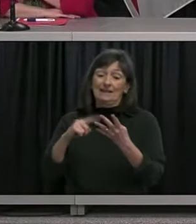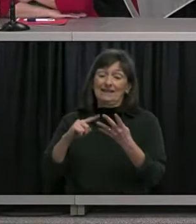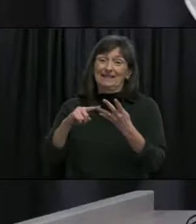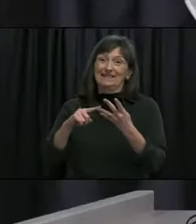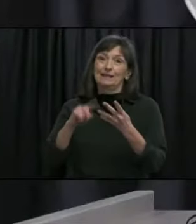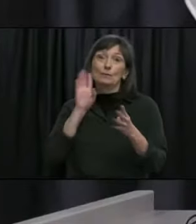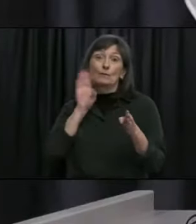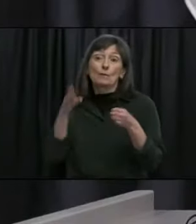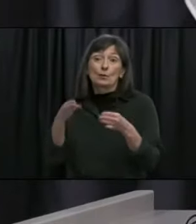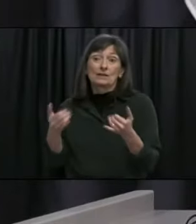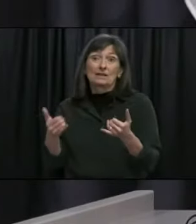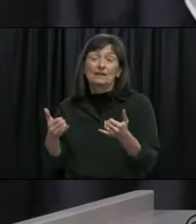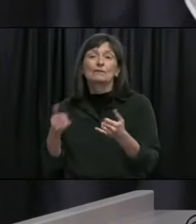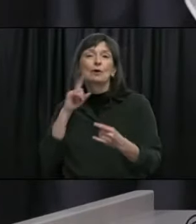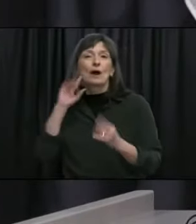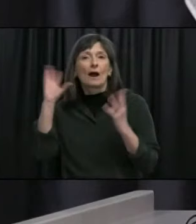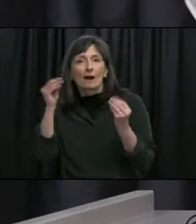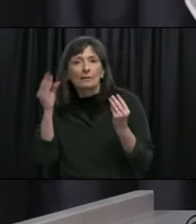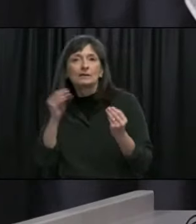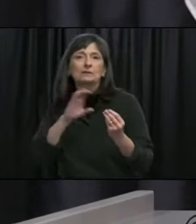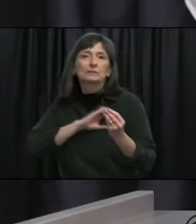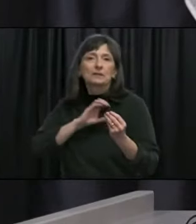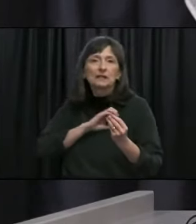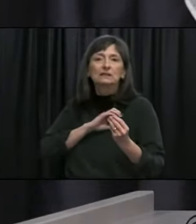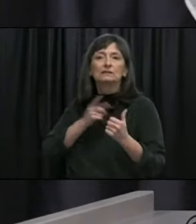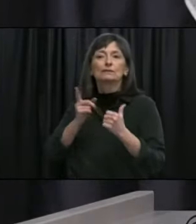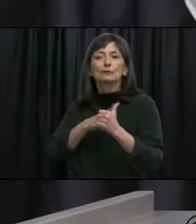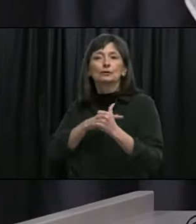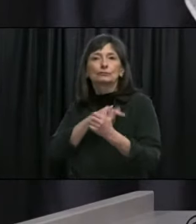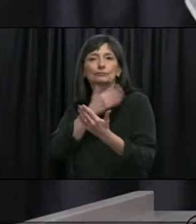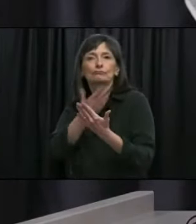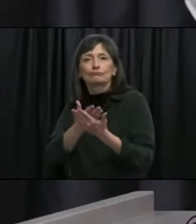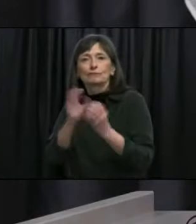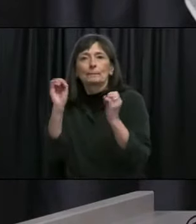yes so we certainly developed